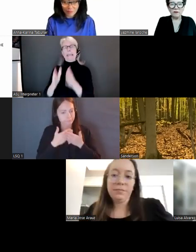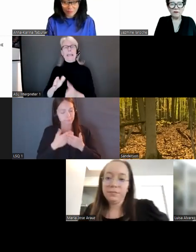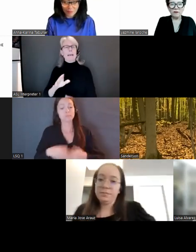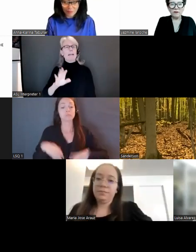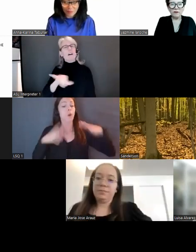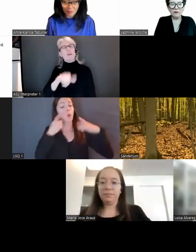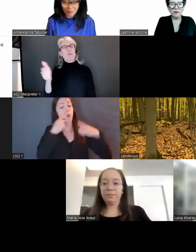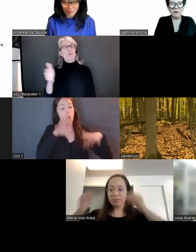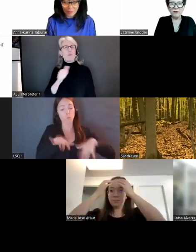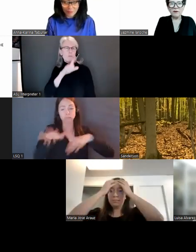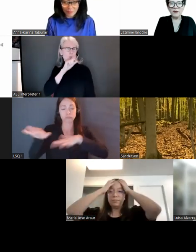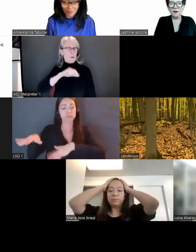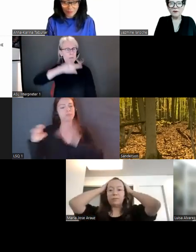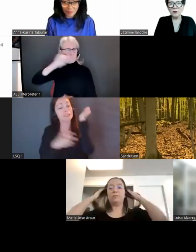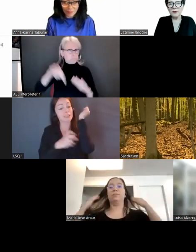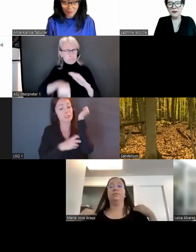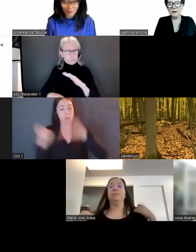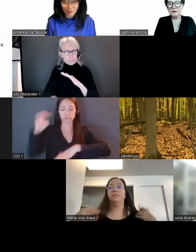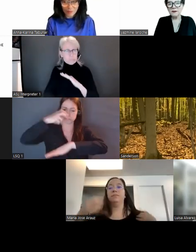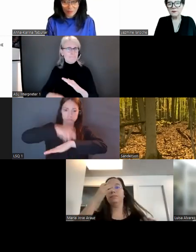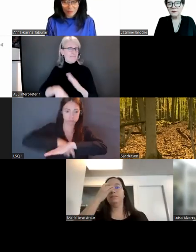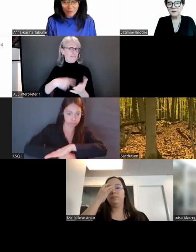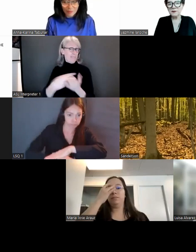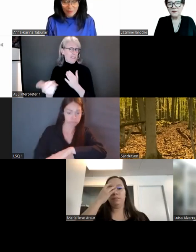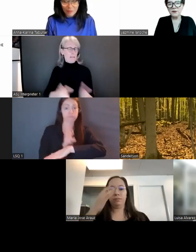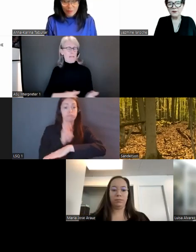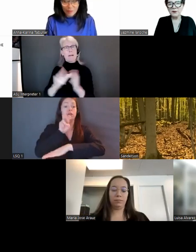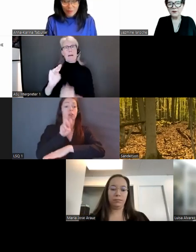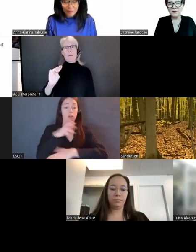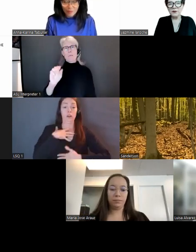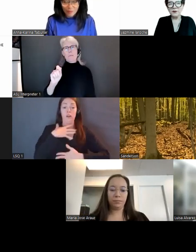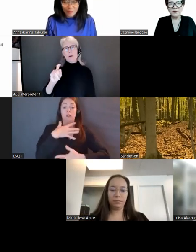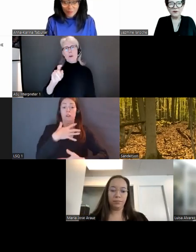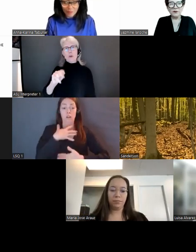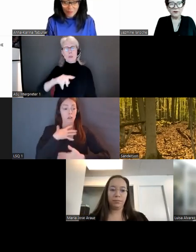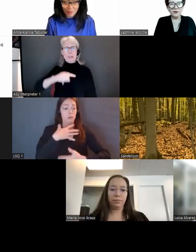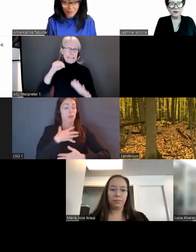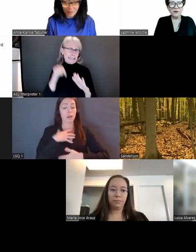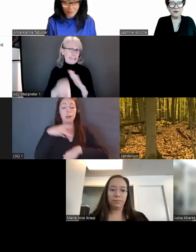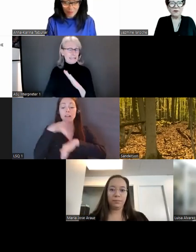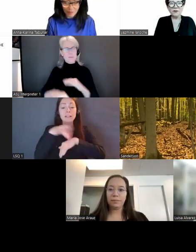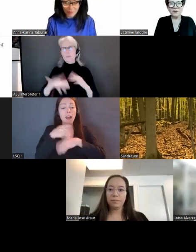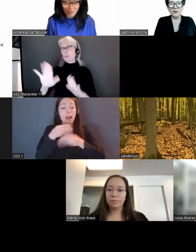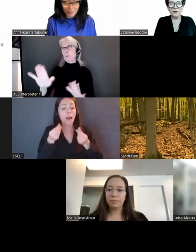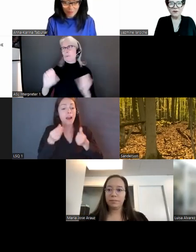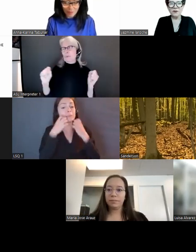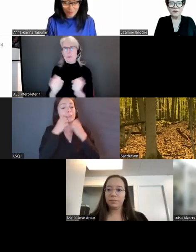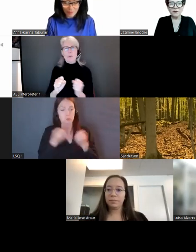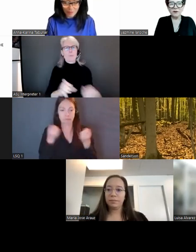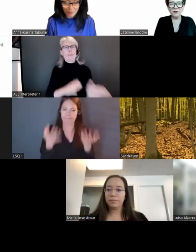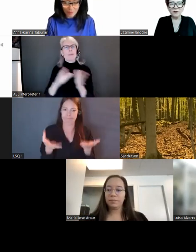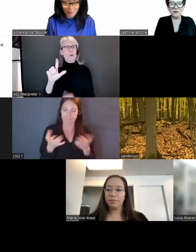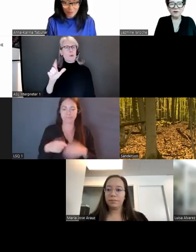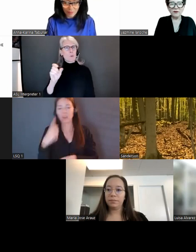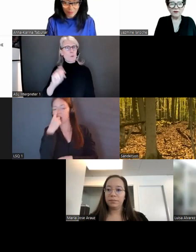failed. The Martin went down and came up empty-handed, reporting the water was too deep. The loon tried, and